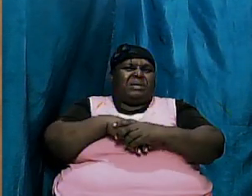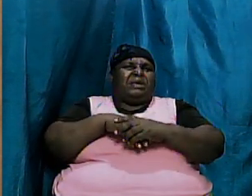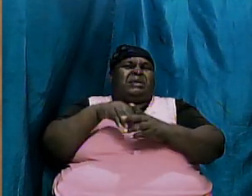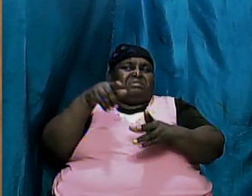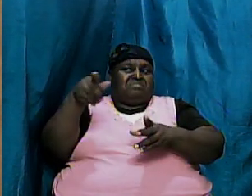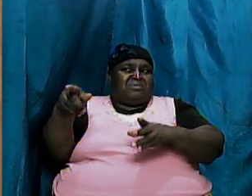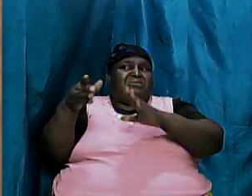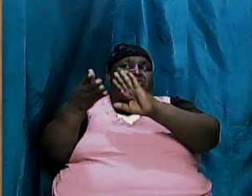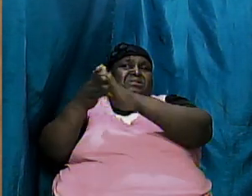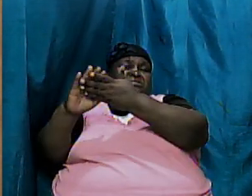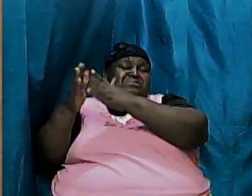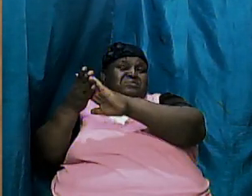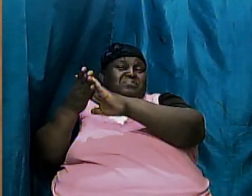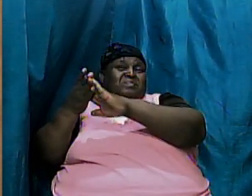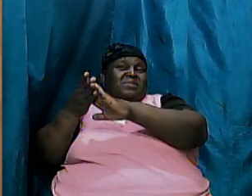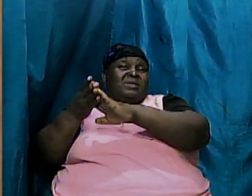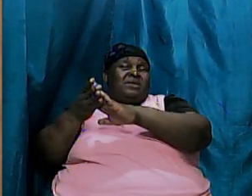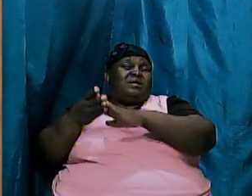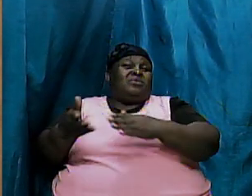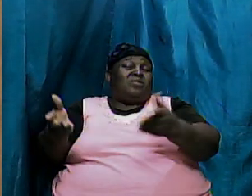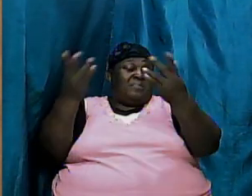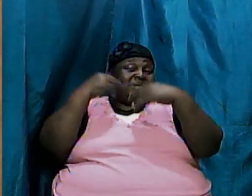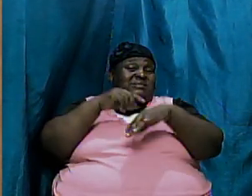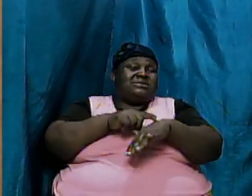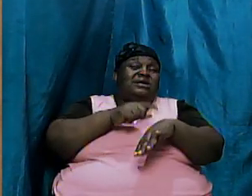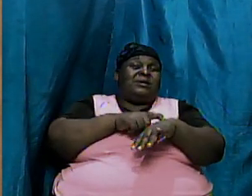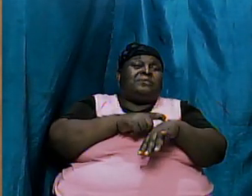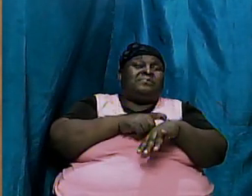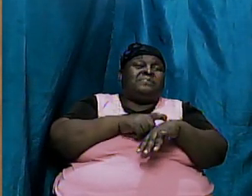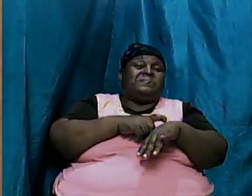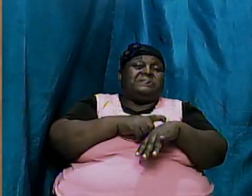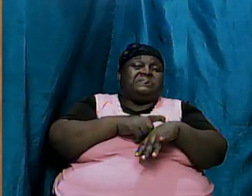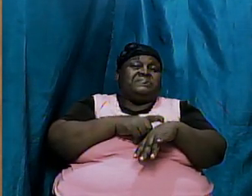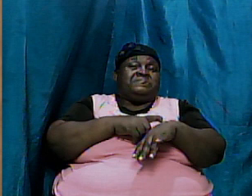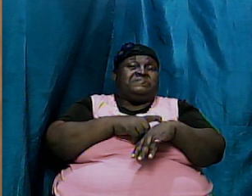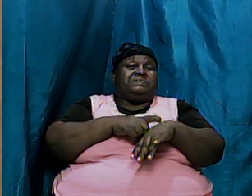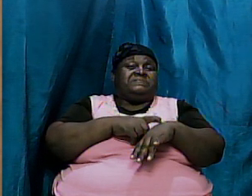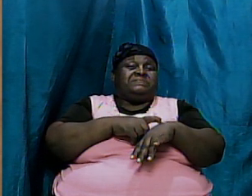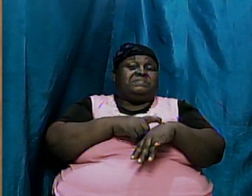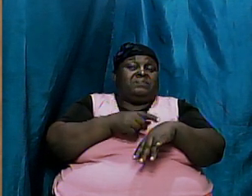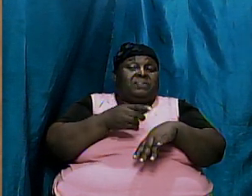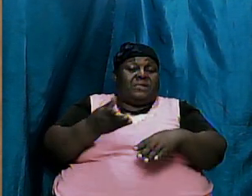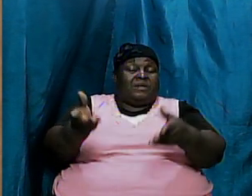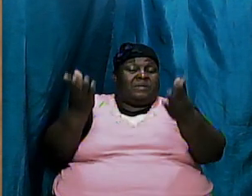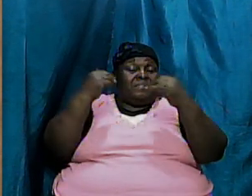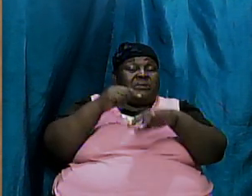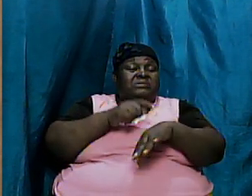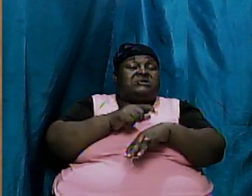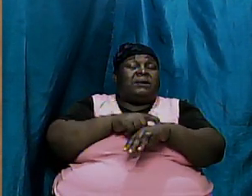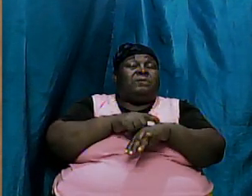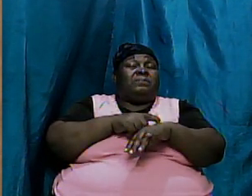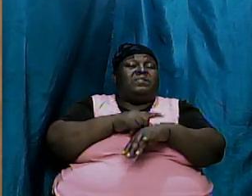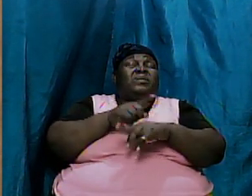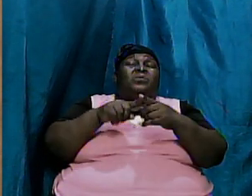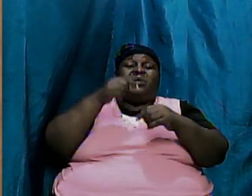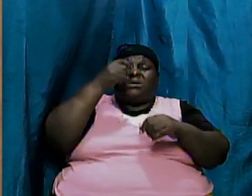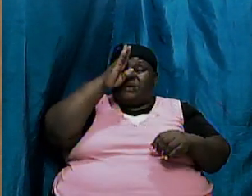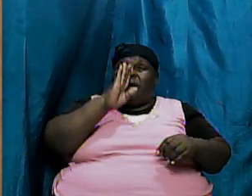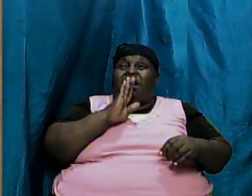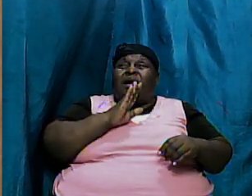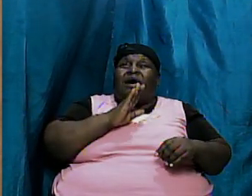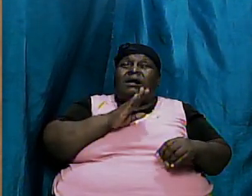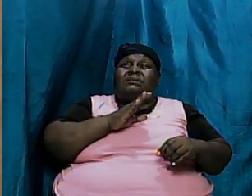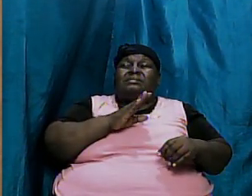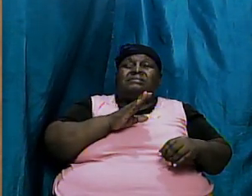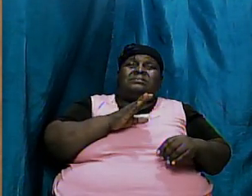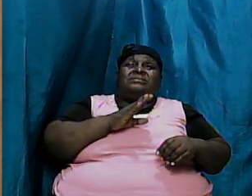him but there came a time there came a time when God was going to